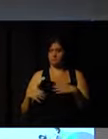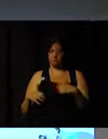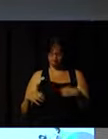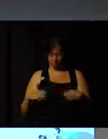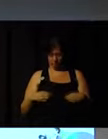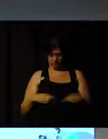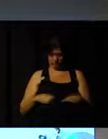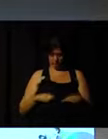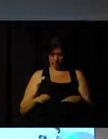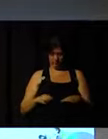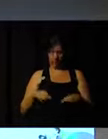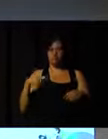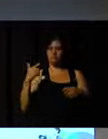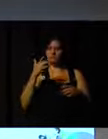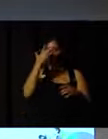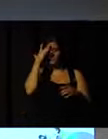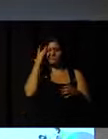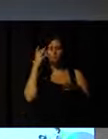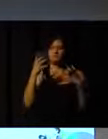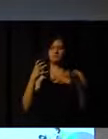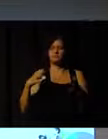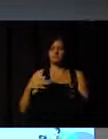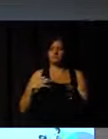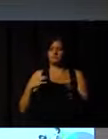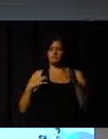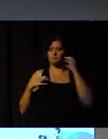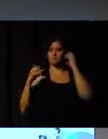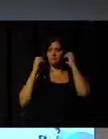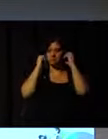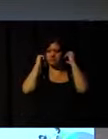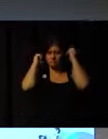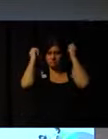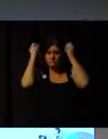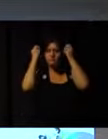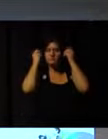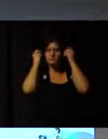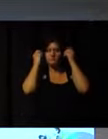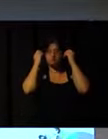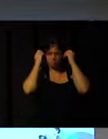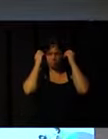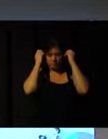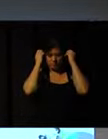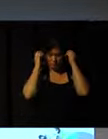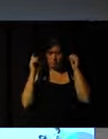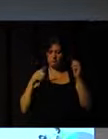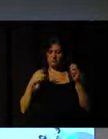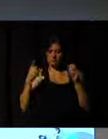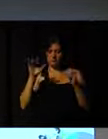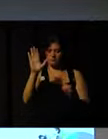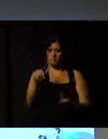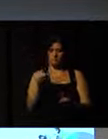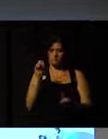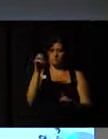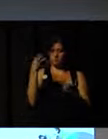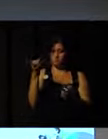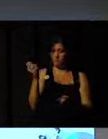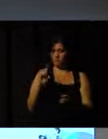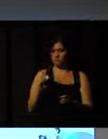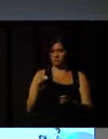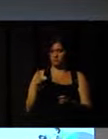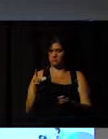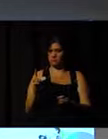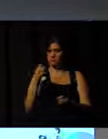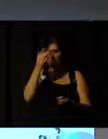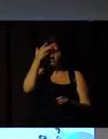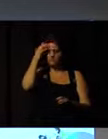people wanted to be volunteers at London 2012, when there was sort of a call out there to if you wanted